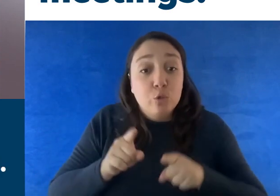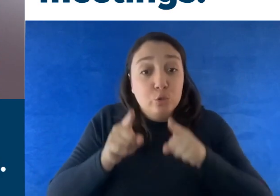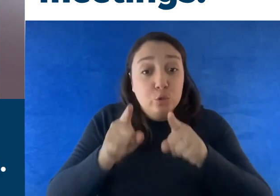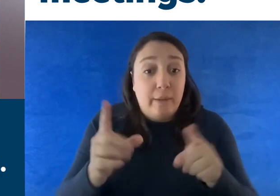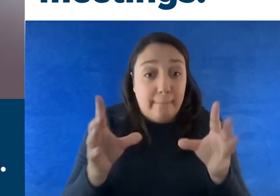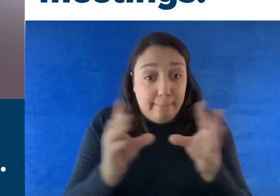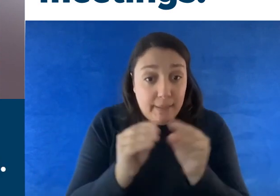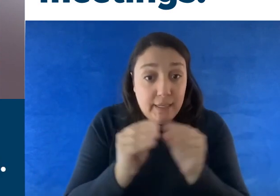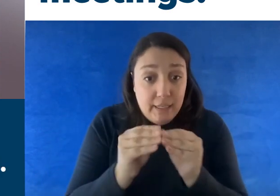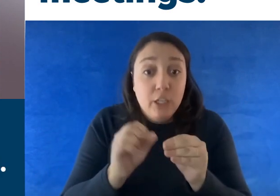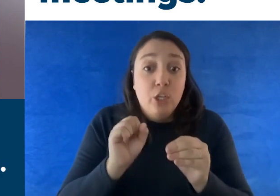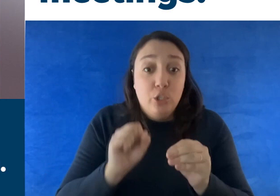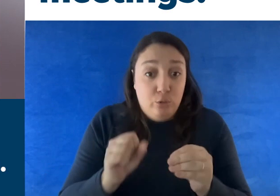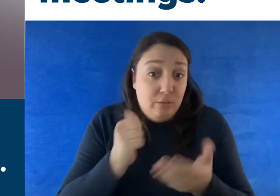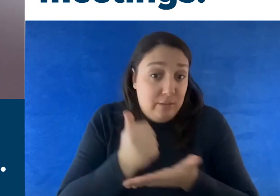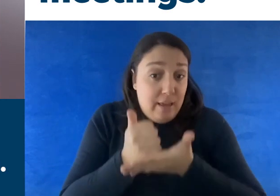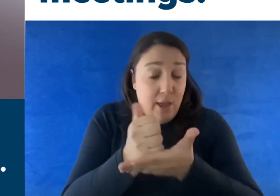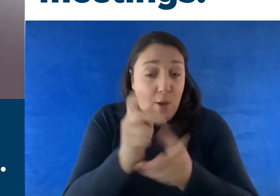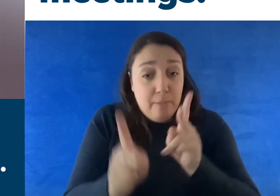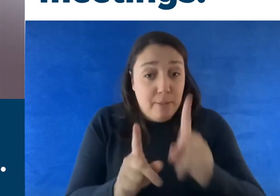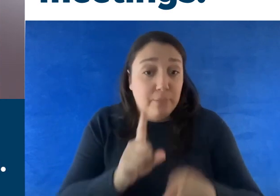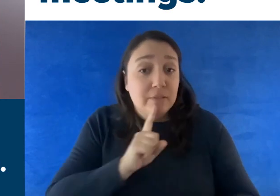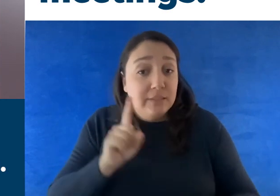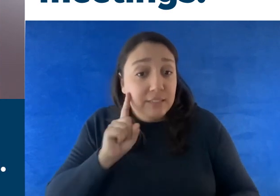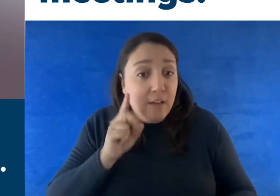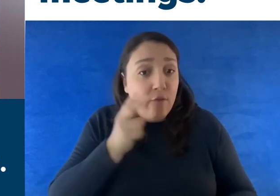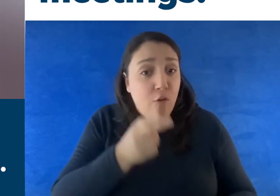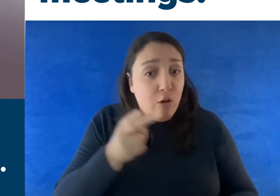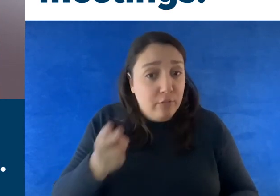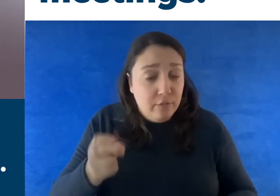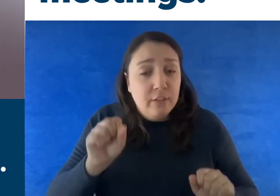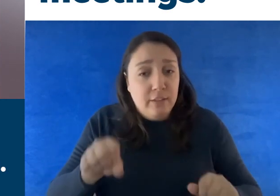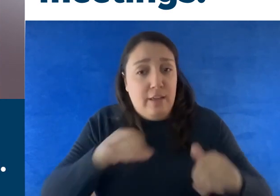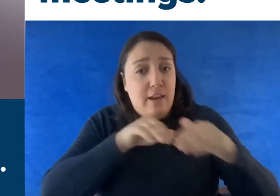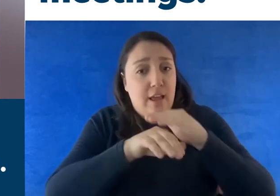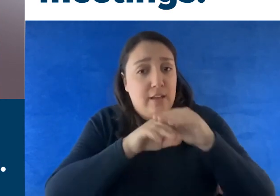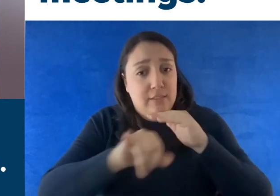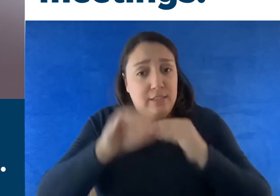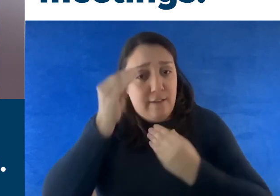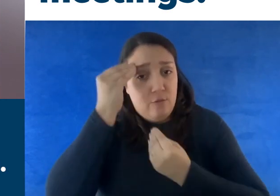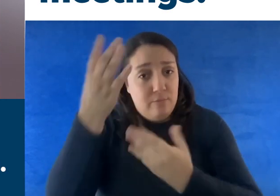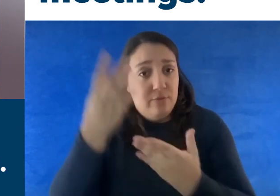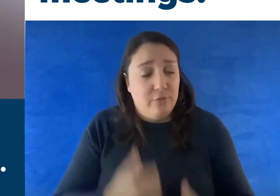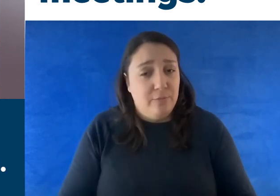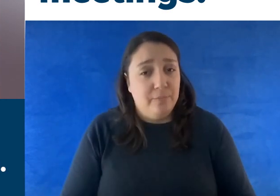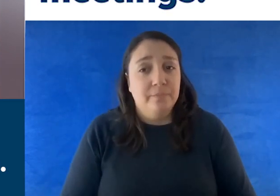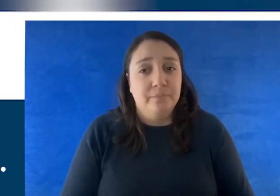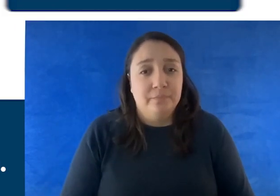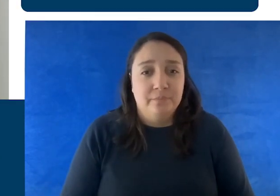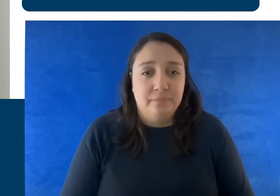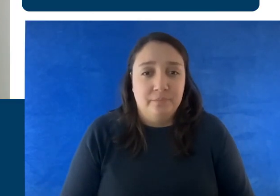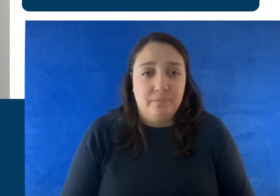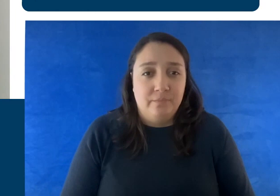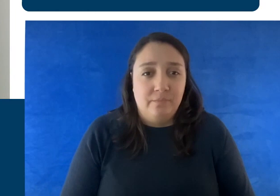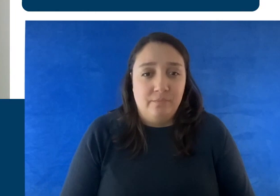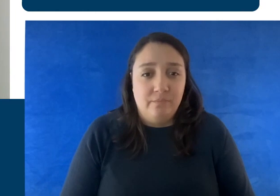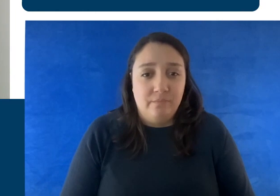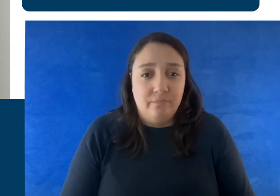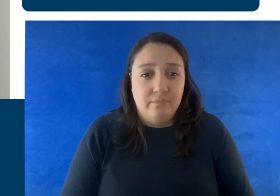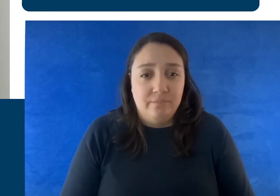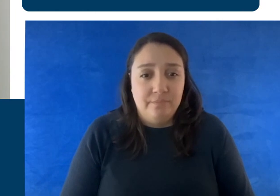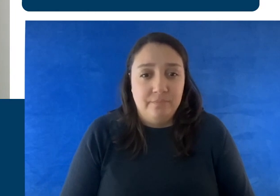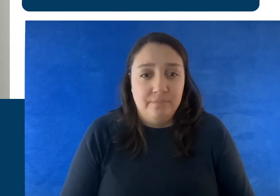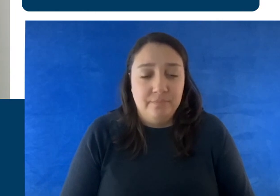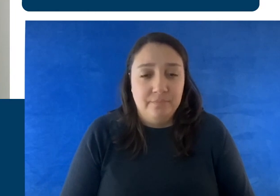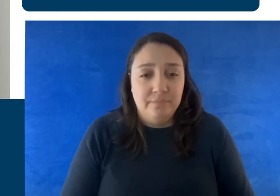you help people who are deaf or hard of hearing have access to the information. A man, Dr. Chen, speaks. Do they need to be